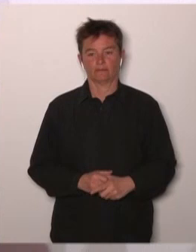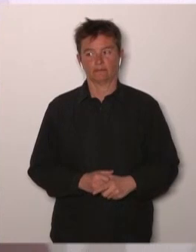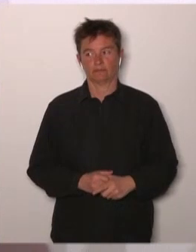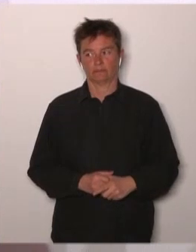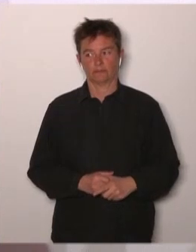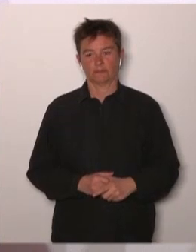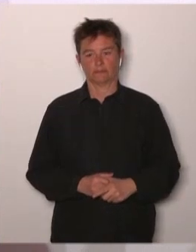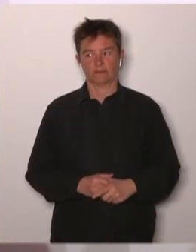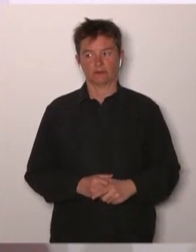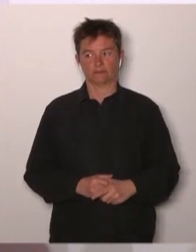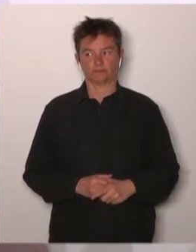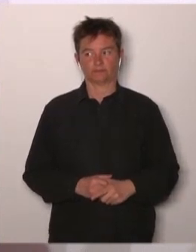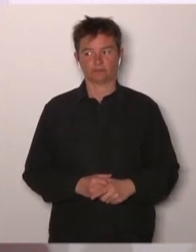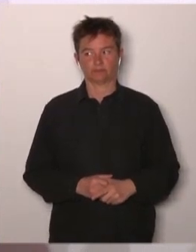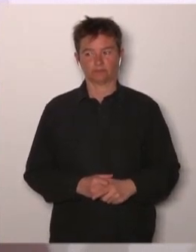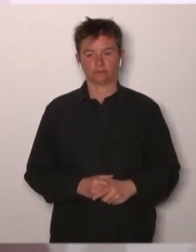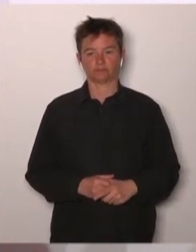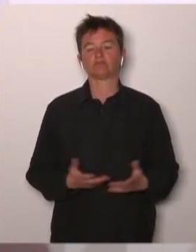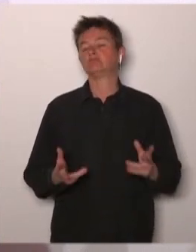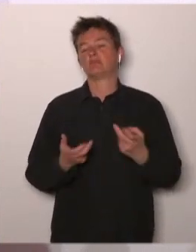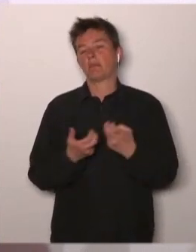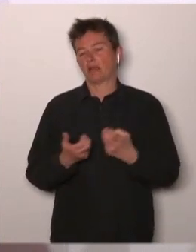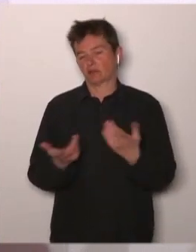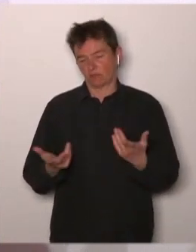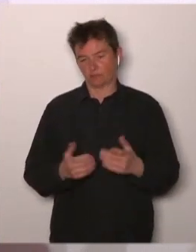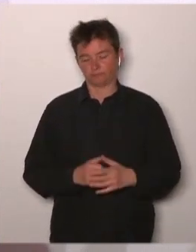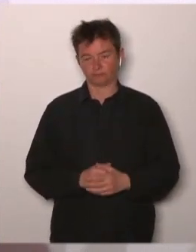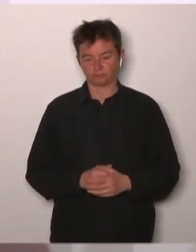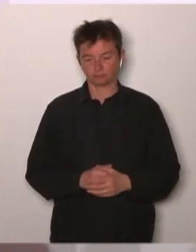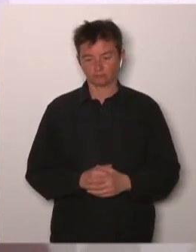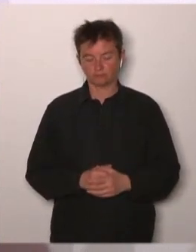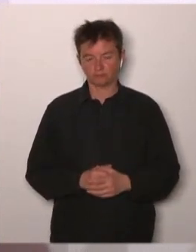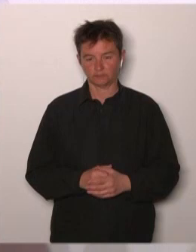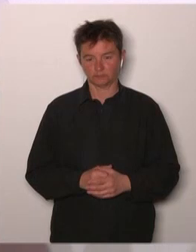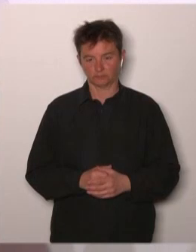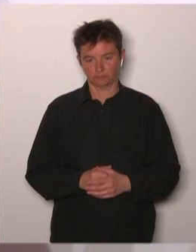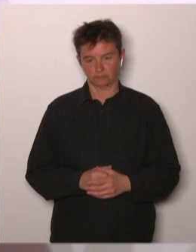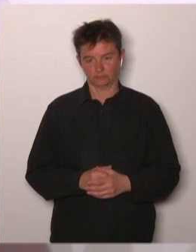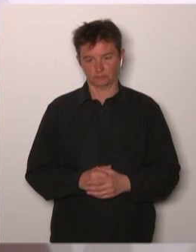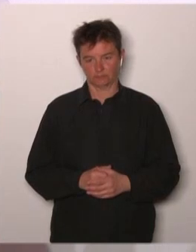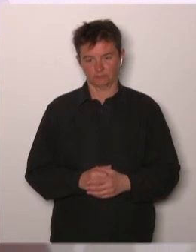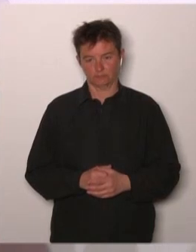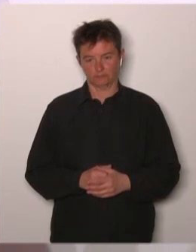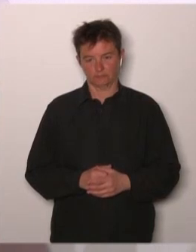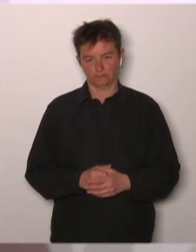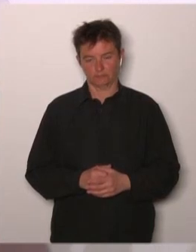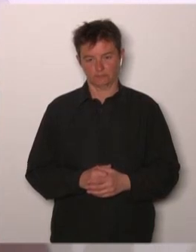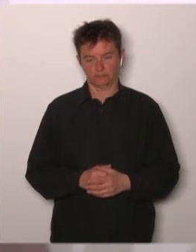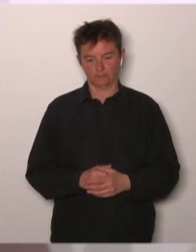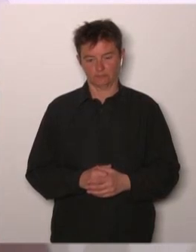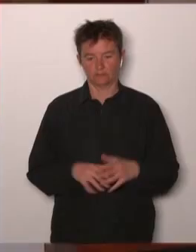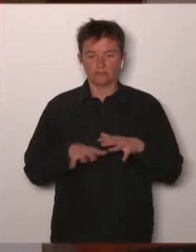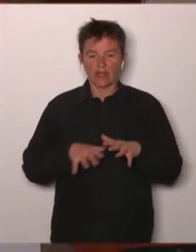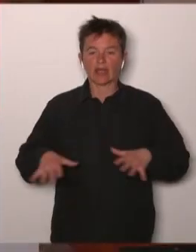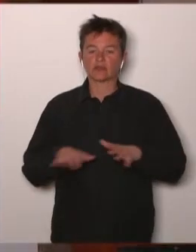like the UNITA the European network of HTA bodies I think this gives also